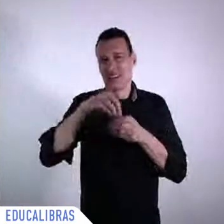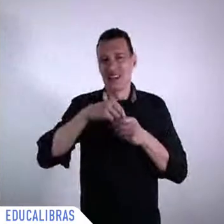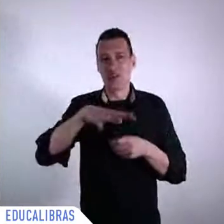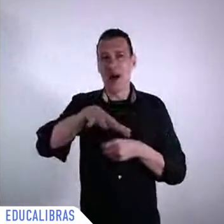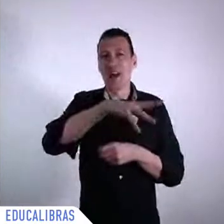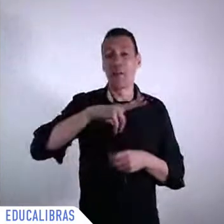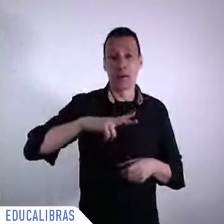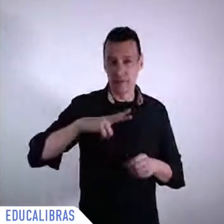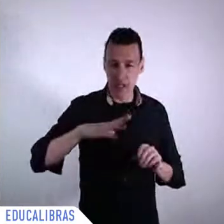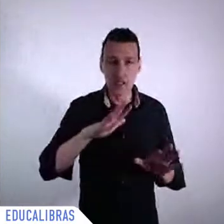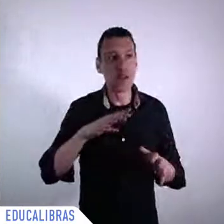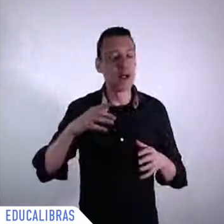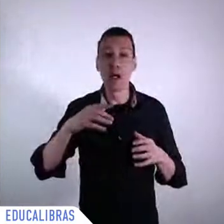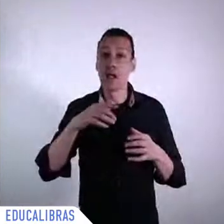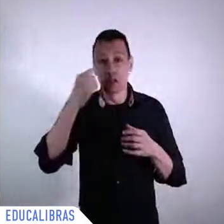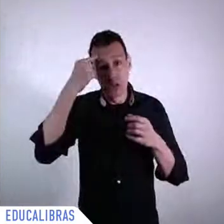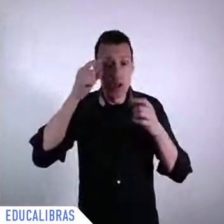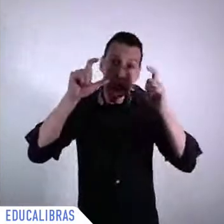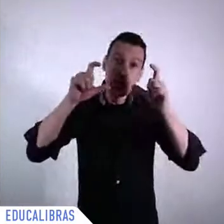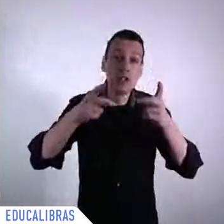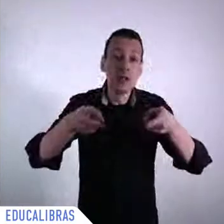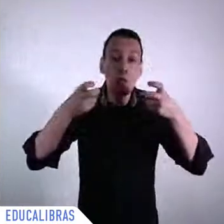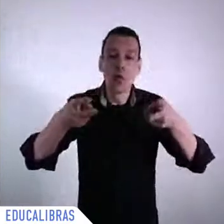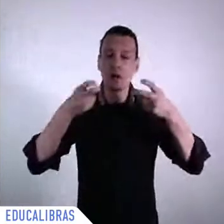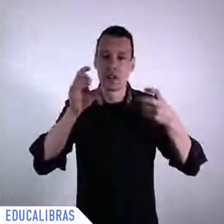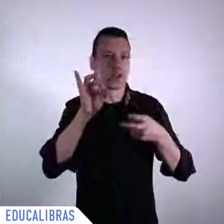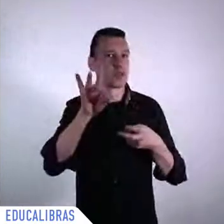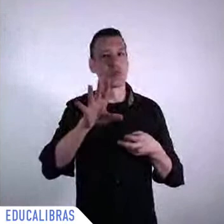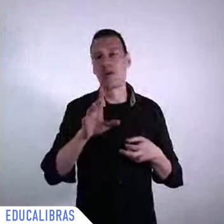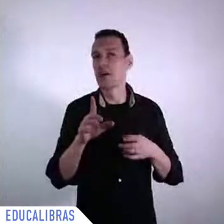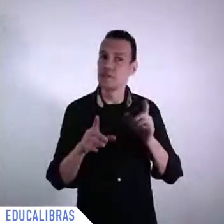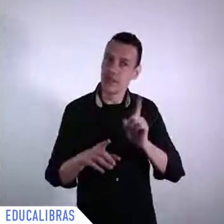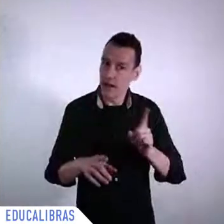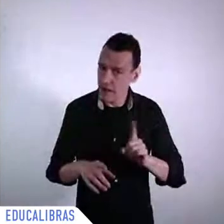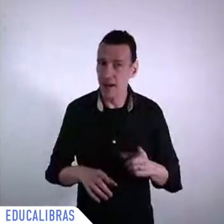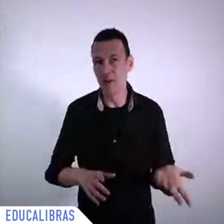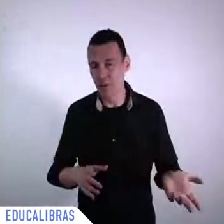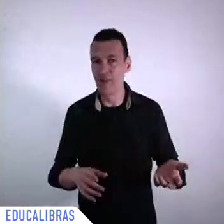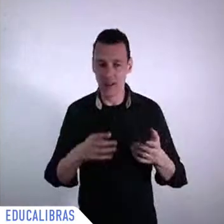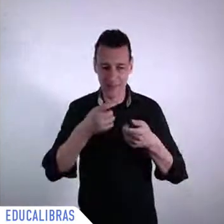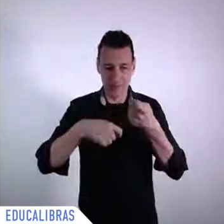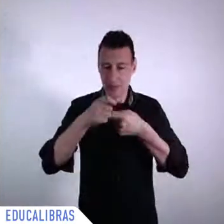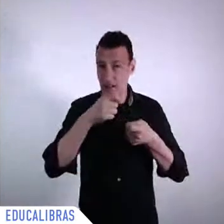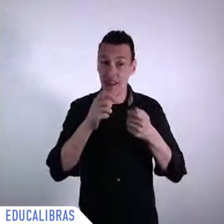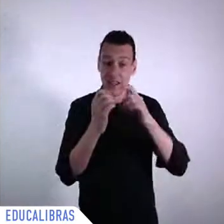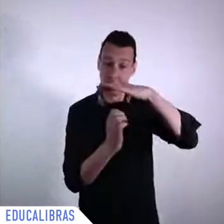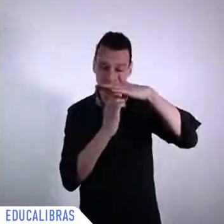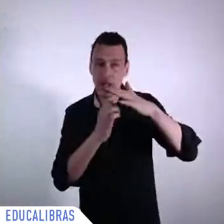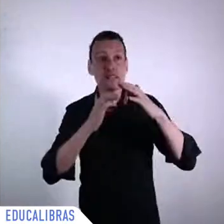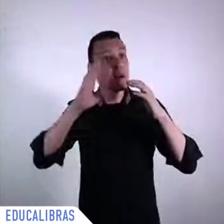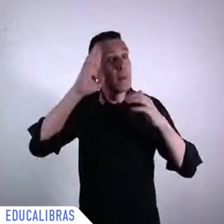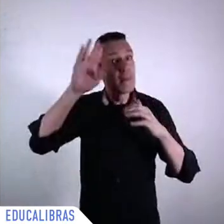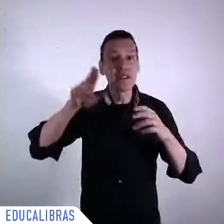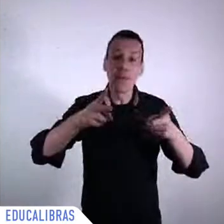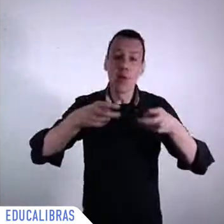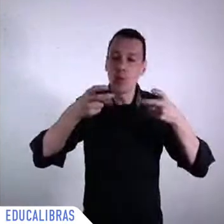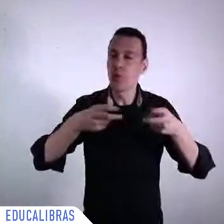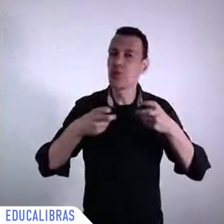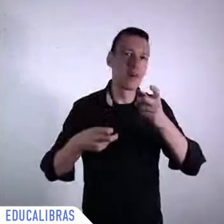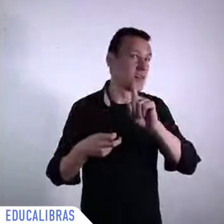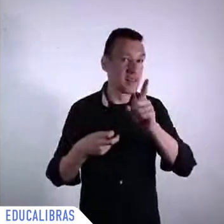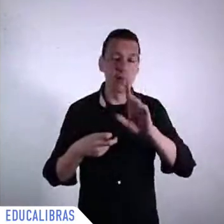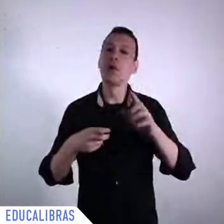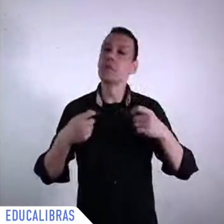of the business that if you do not invest into health into education if you do not make